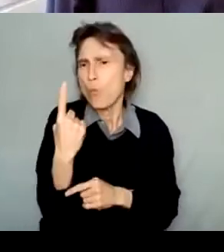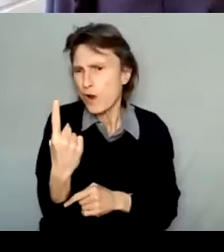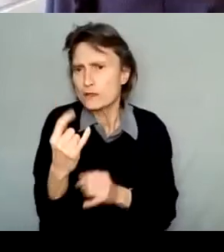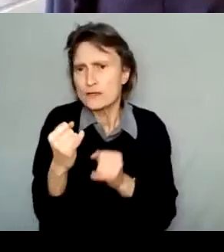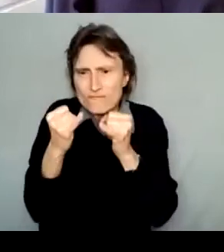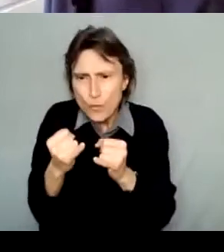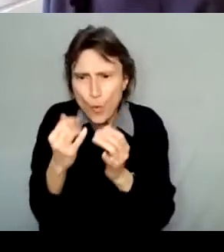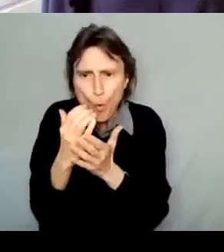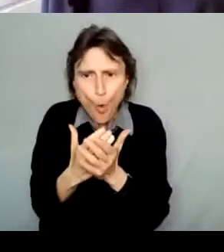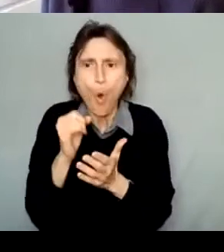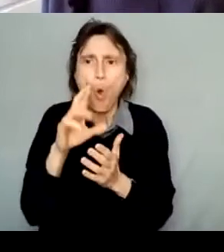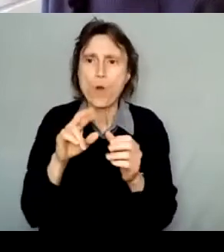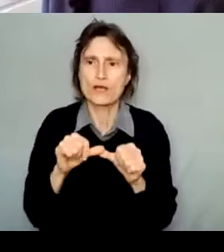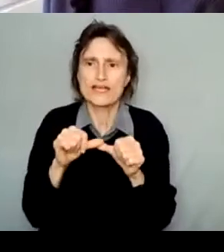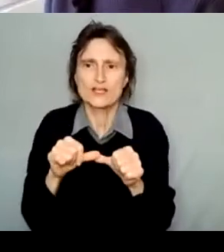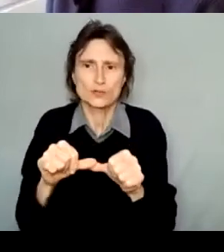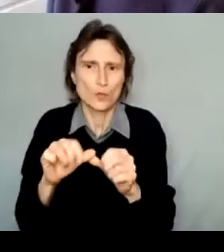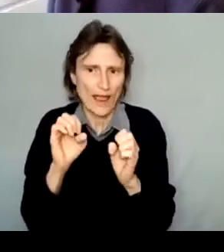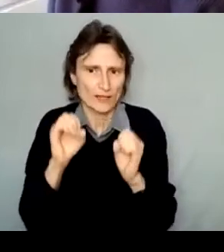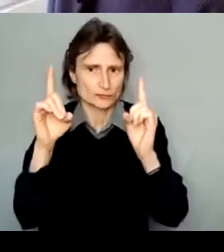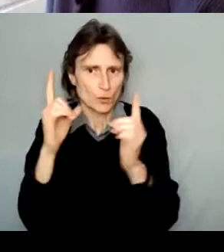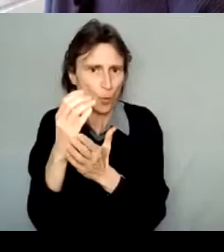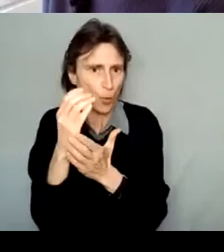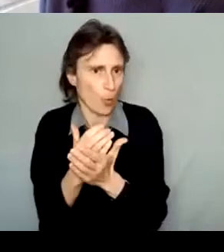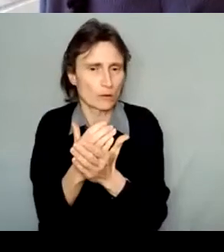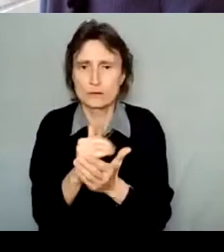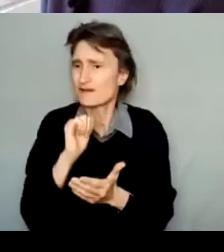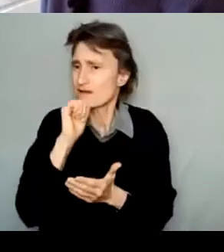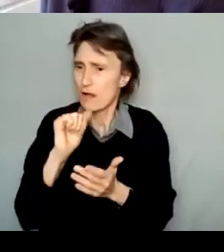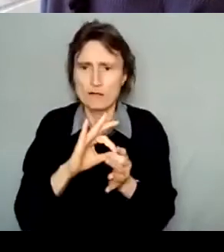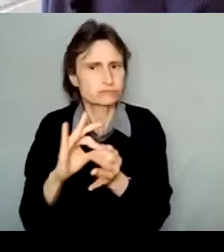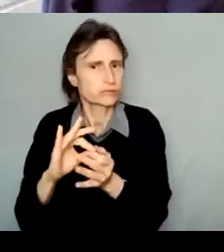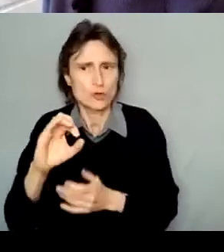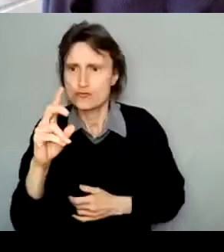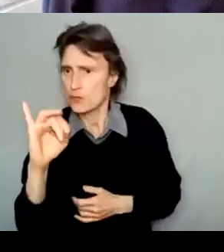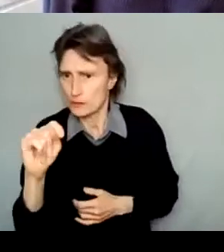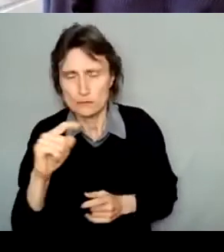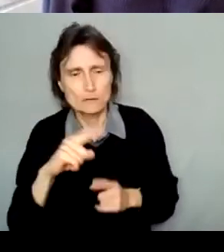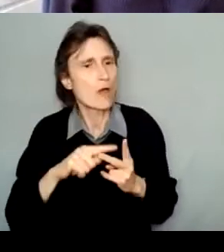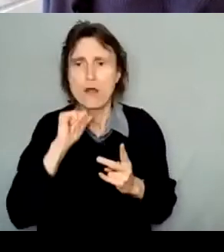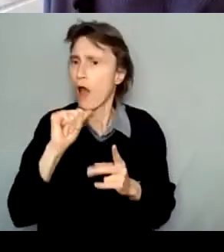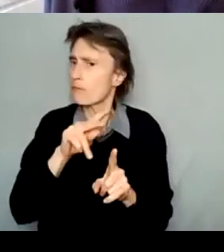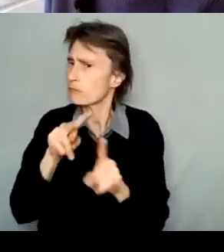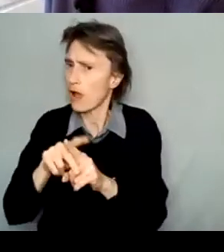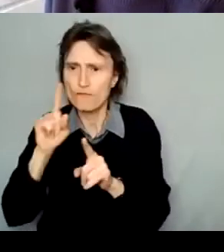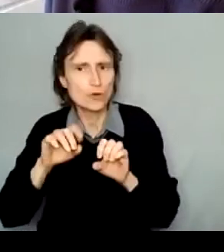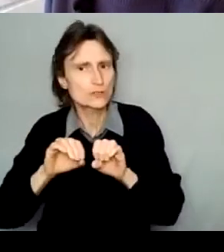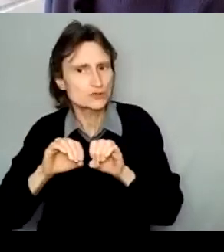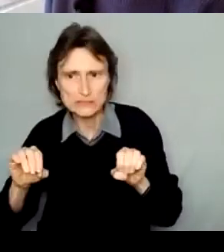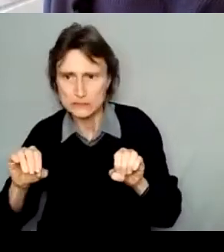continuing educational courses that do not count toward a credit, diploma, or degree granting program.